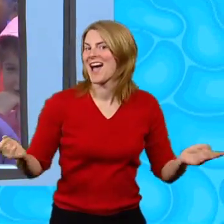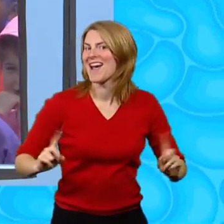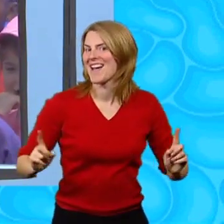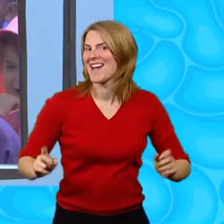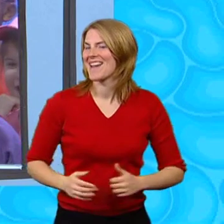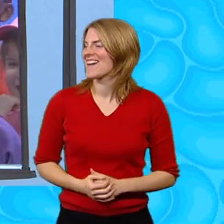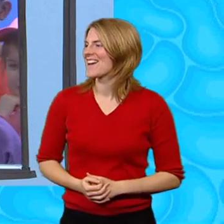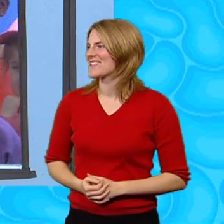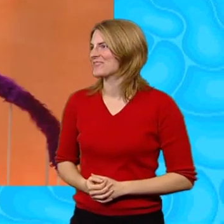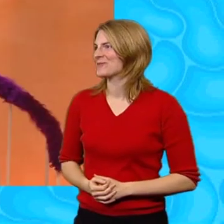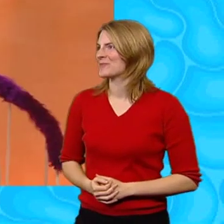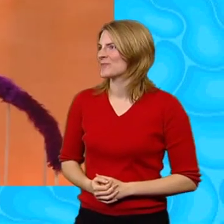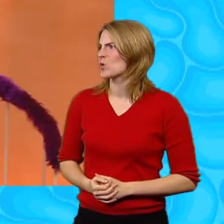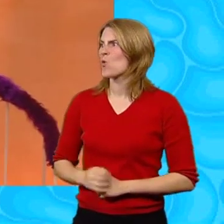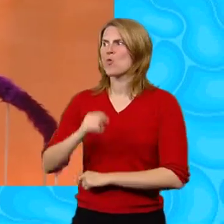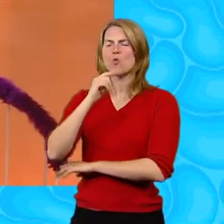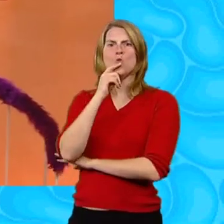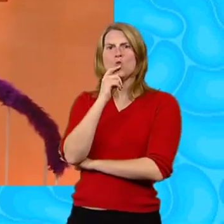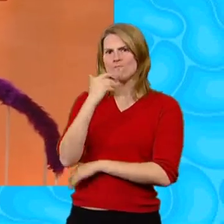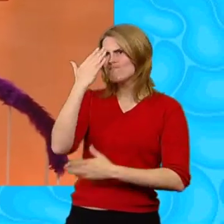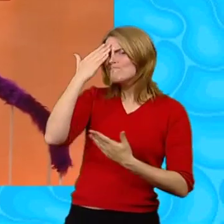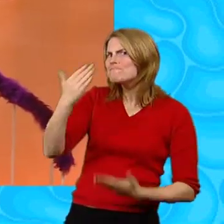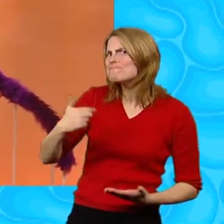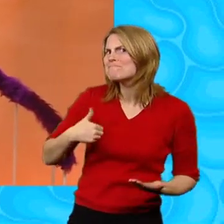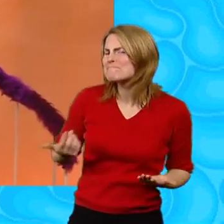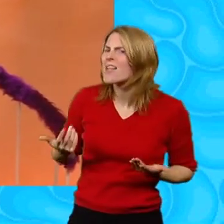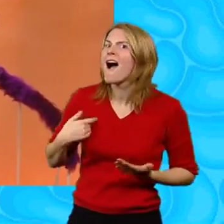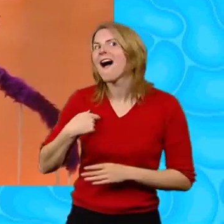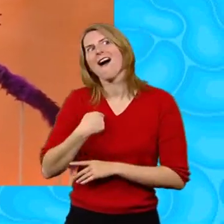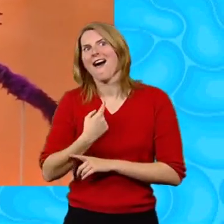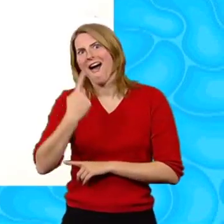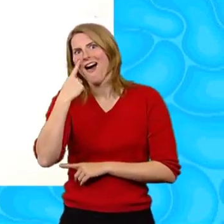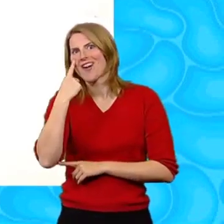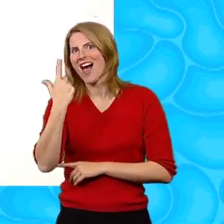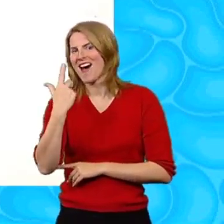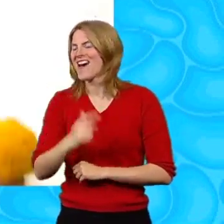today Oh I don't know Let's have a look